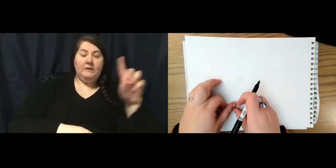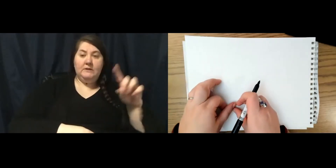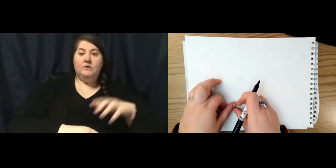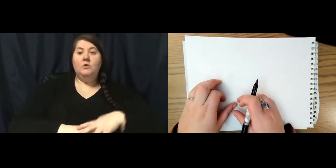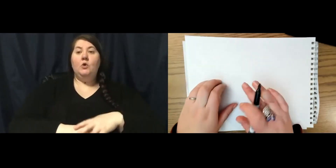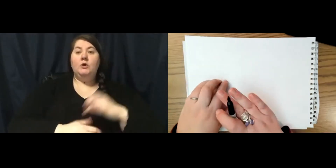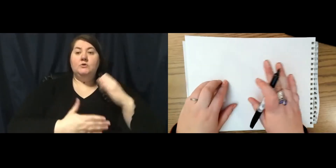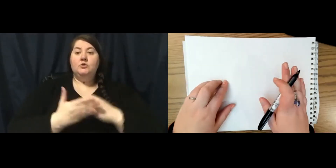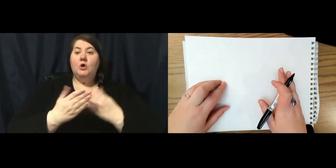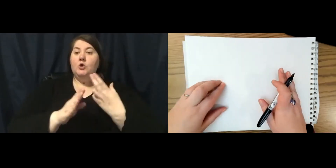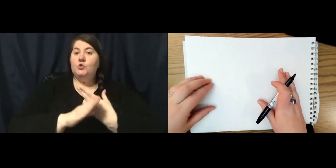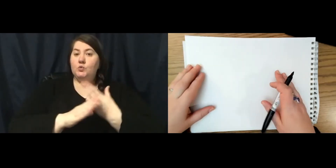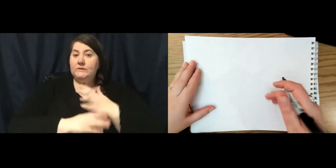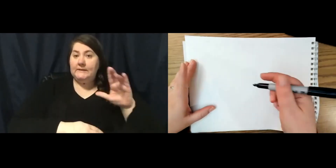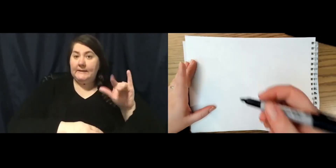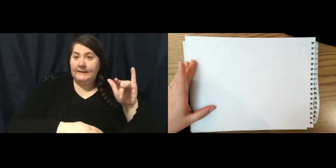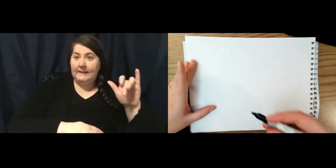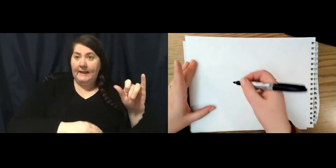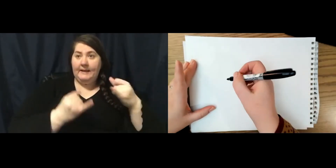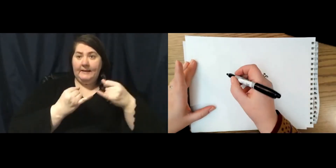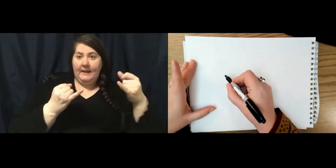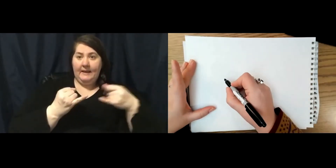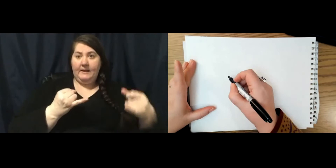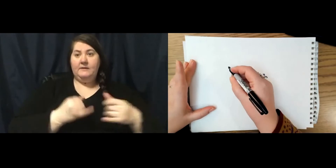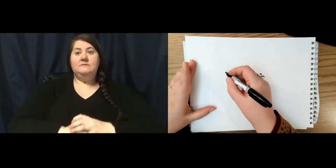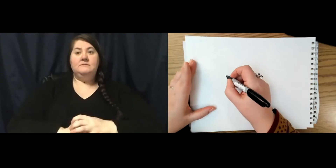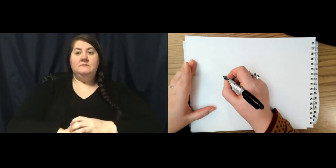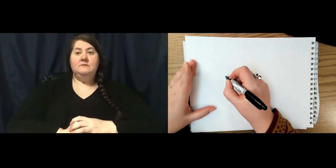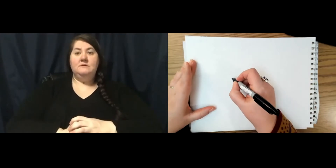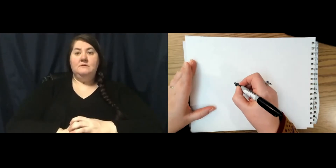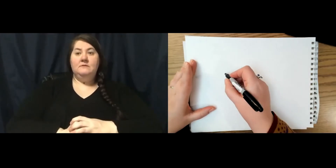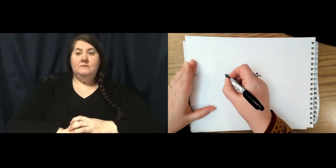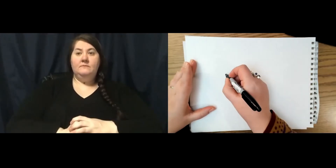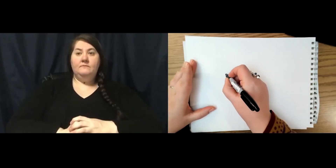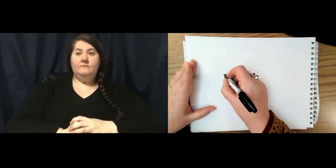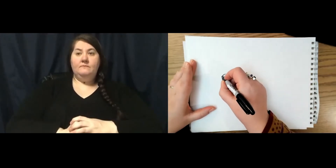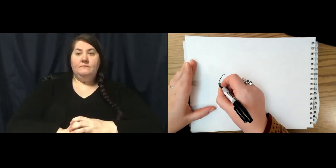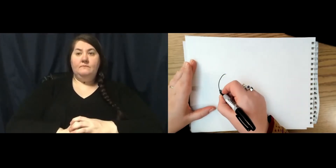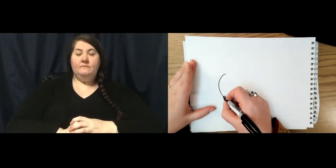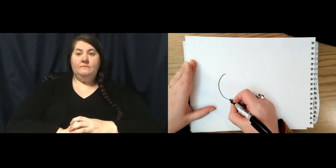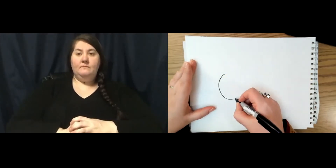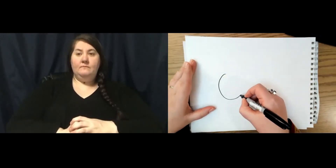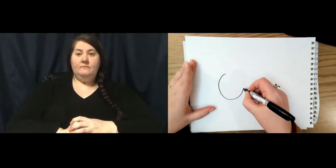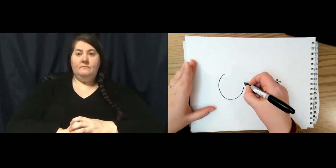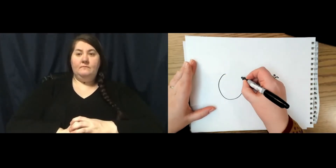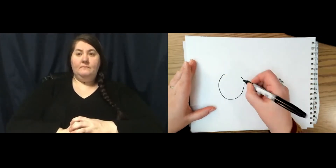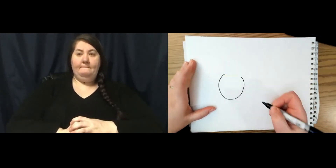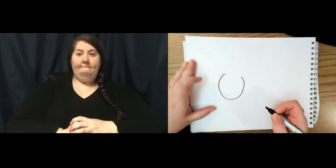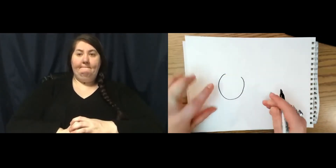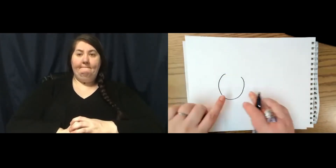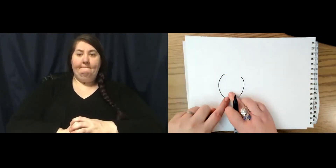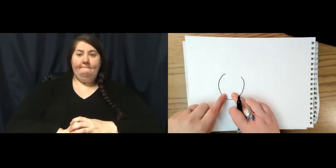clay lines up to you. I'm going to draw maybe three sort of C's that are